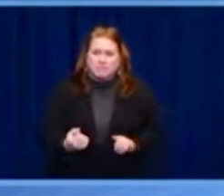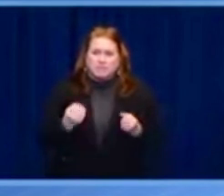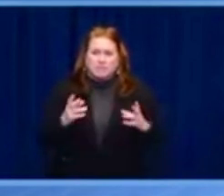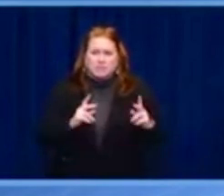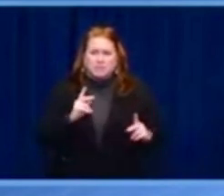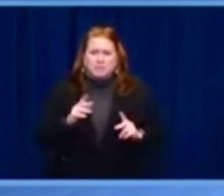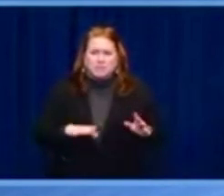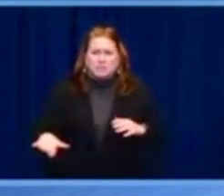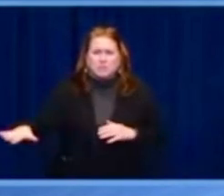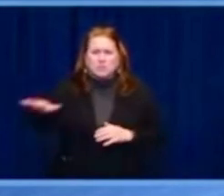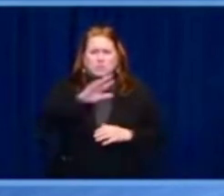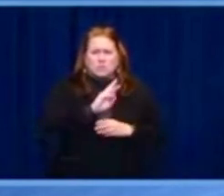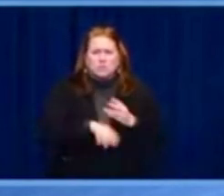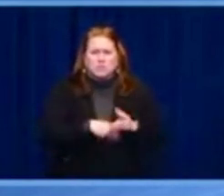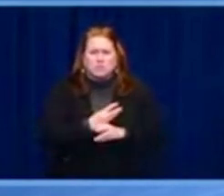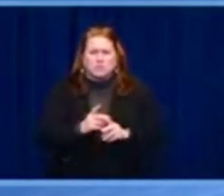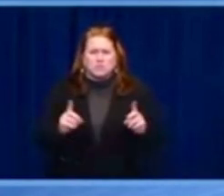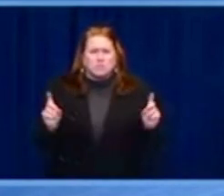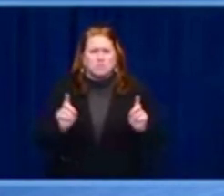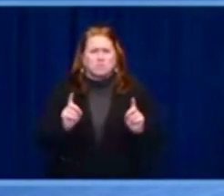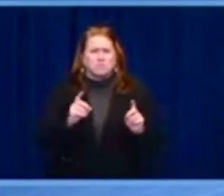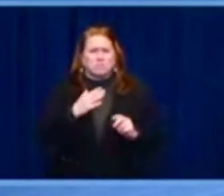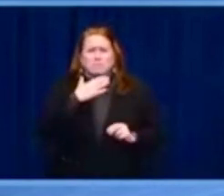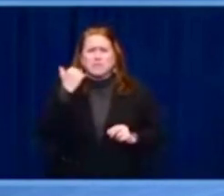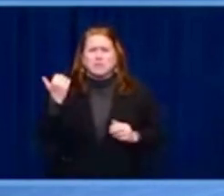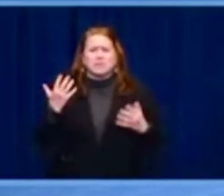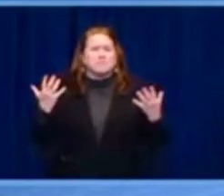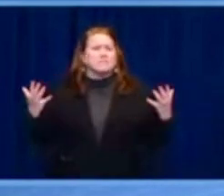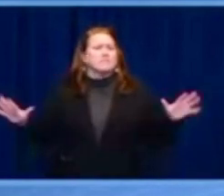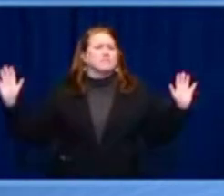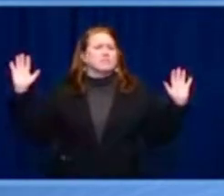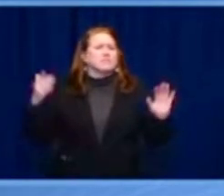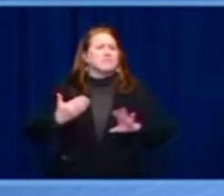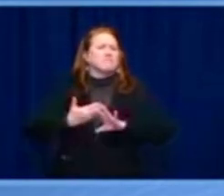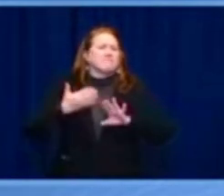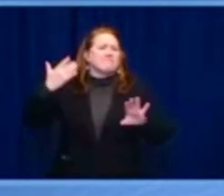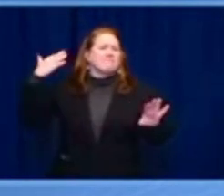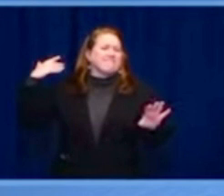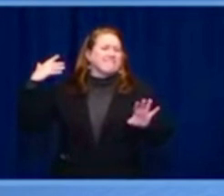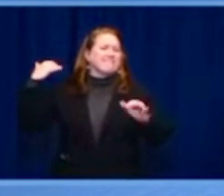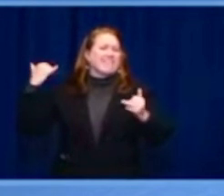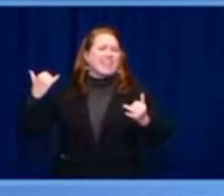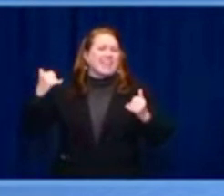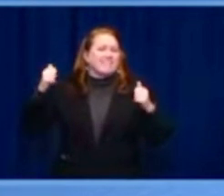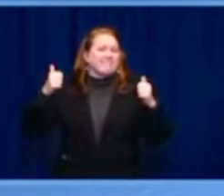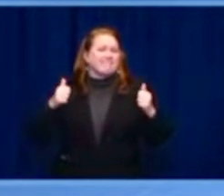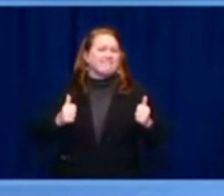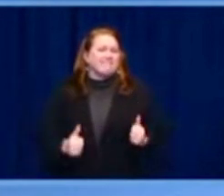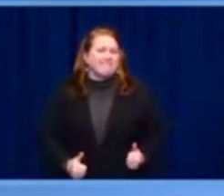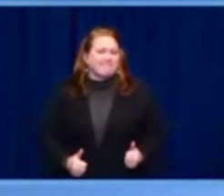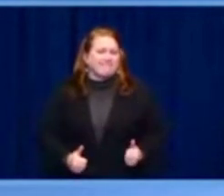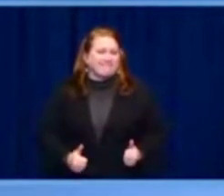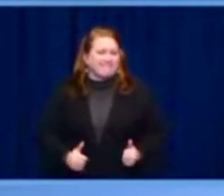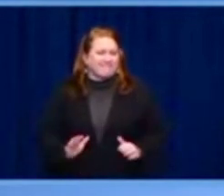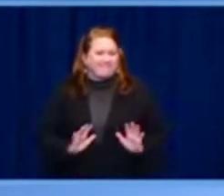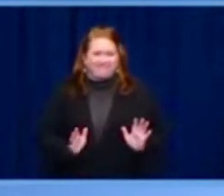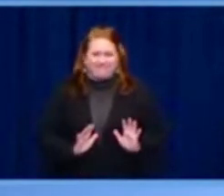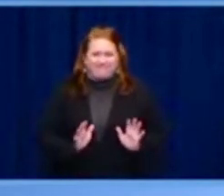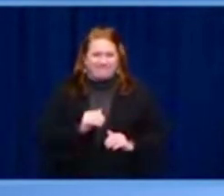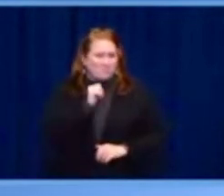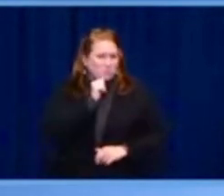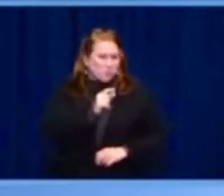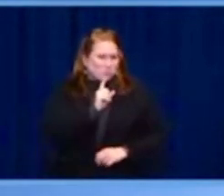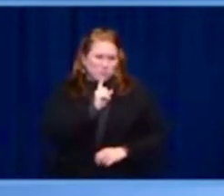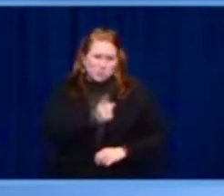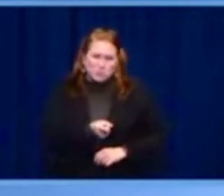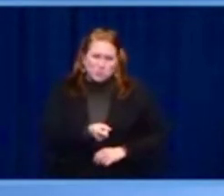in history here. When the decisions we make today are going to affect the course of our world for the next several decades for certain, we're going forward